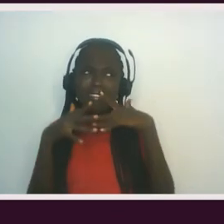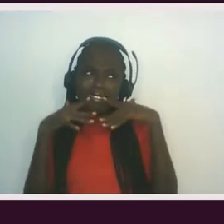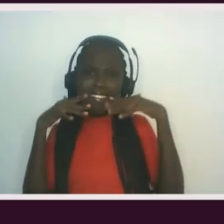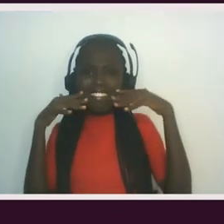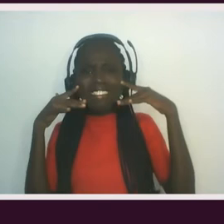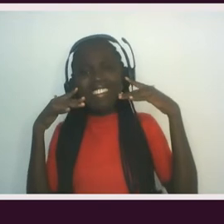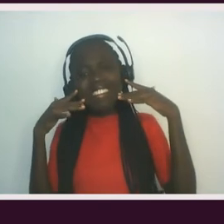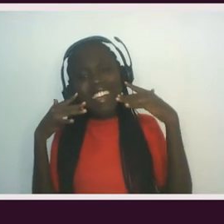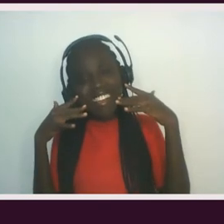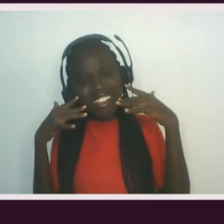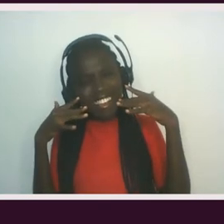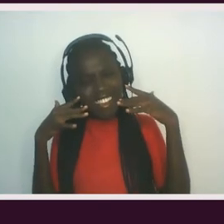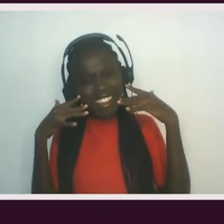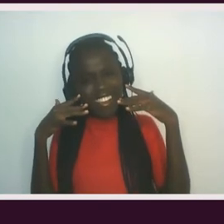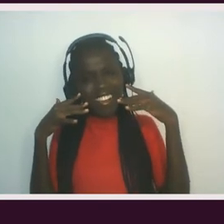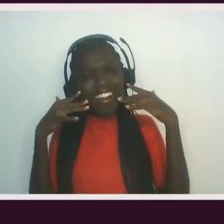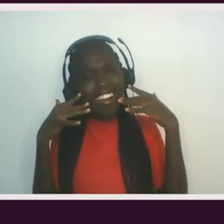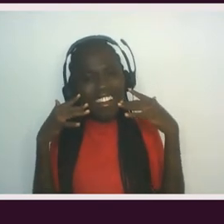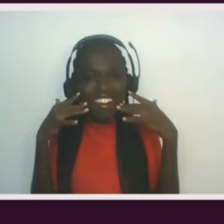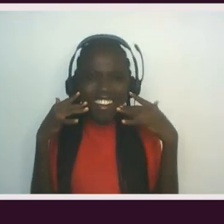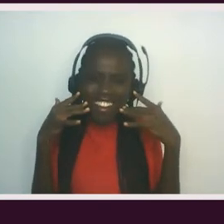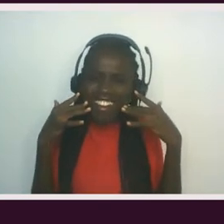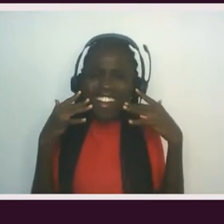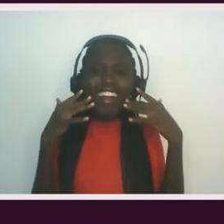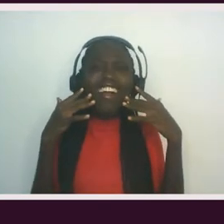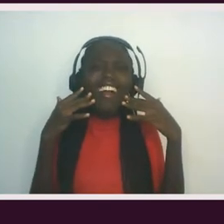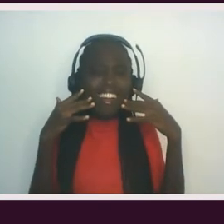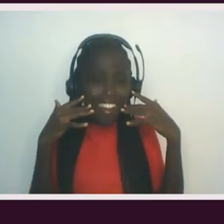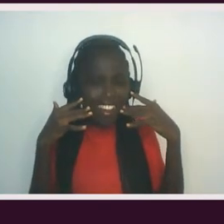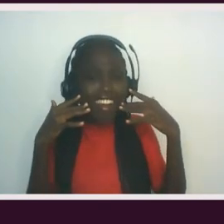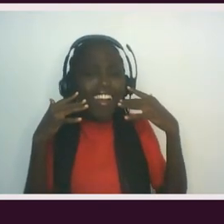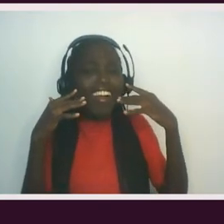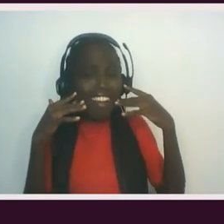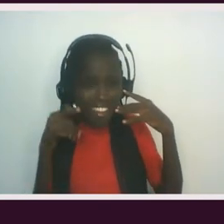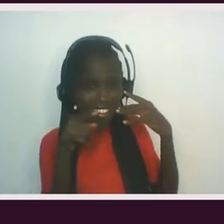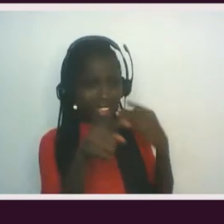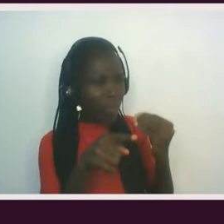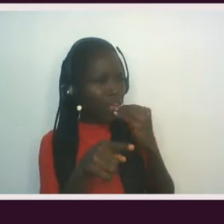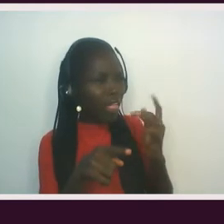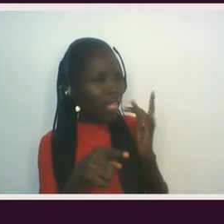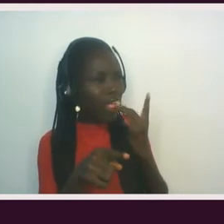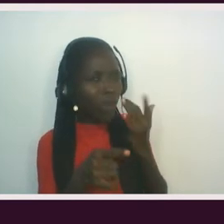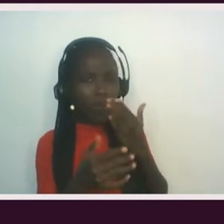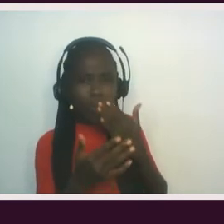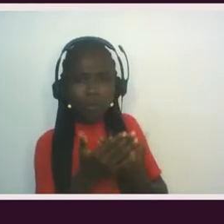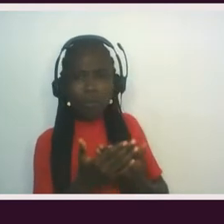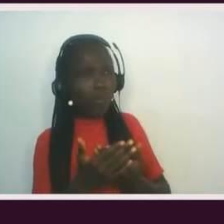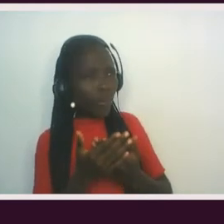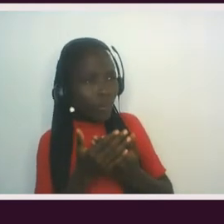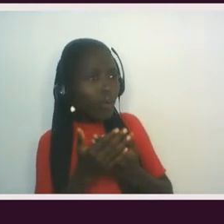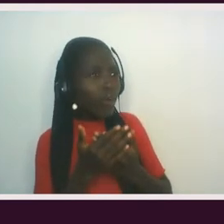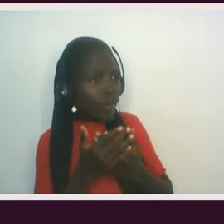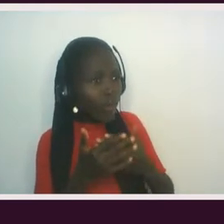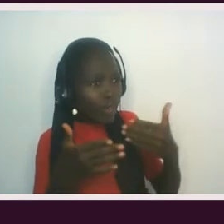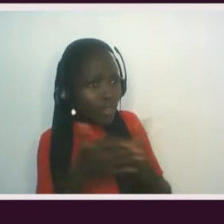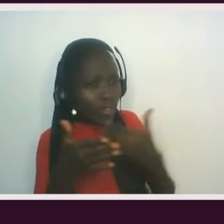the potla, the ahs and ahs. This Puerto Rican food tastes good. Did you renew your passport?